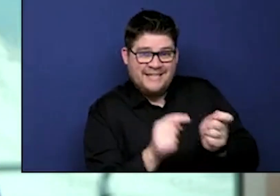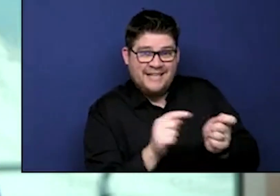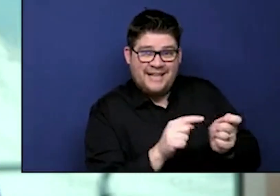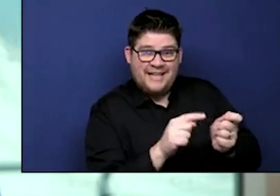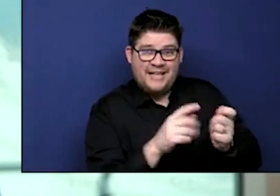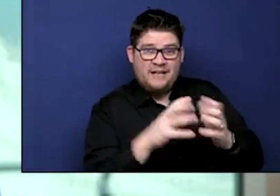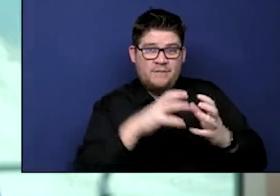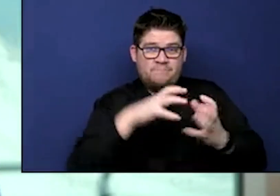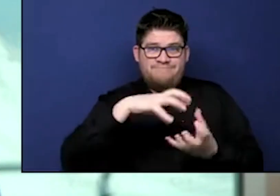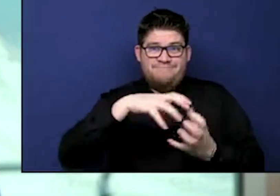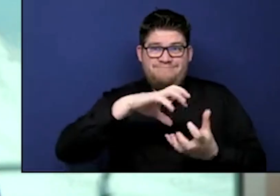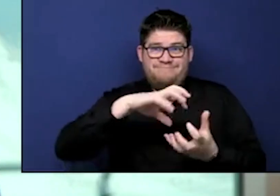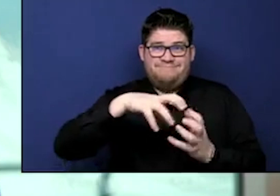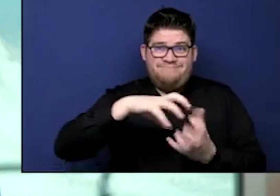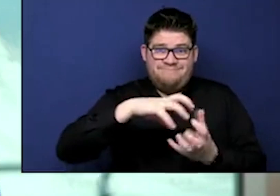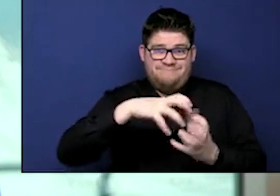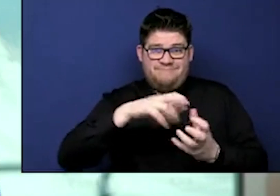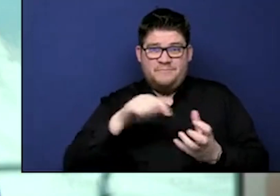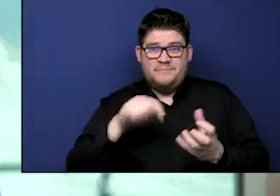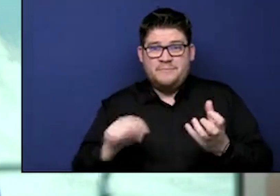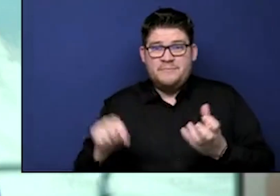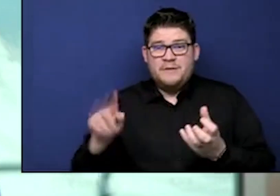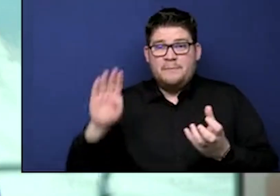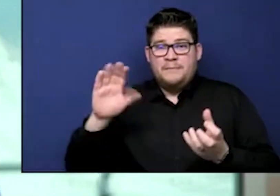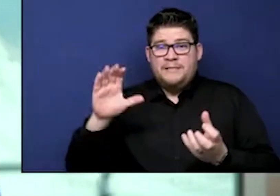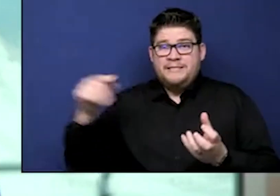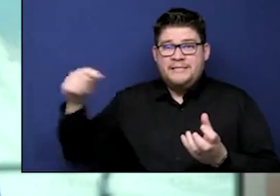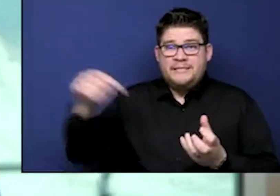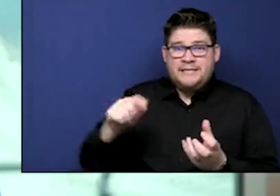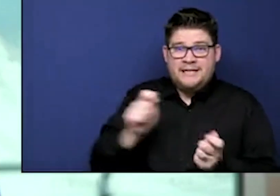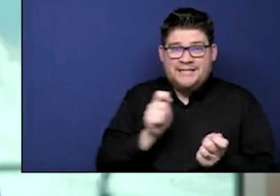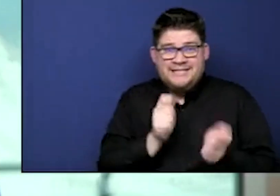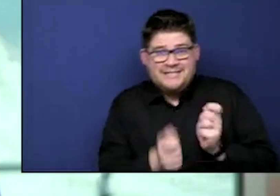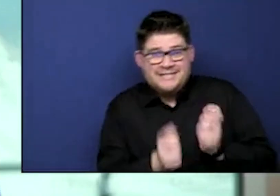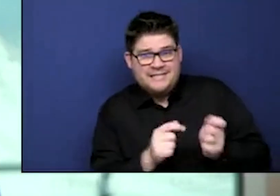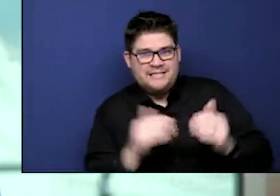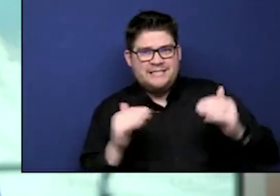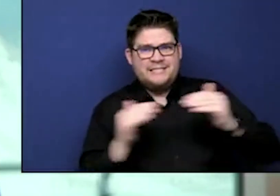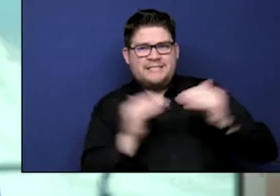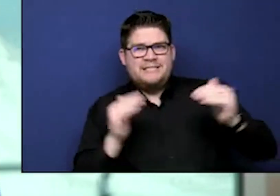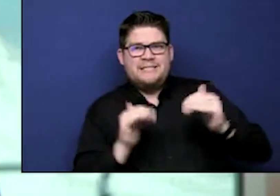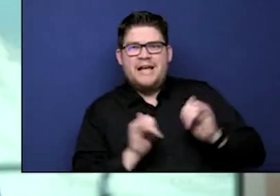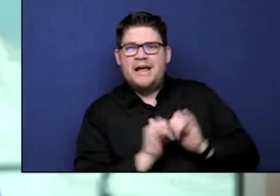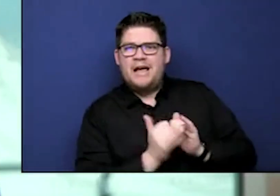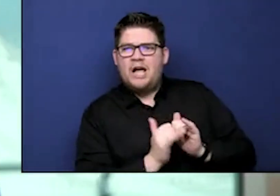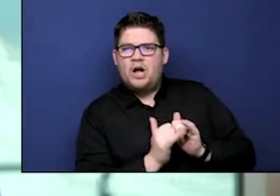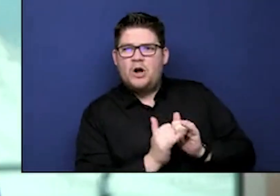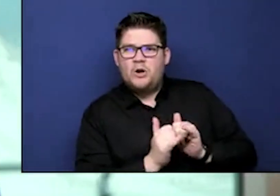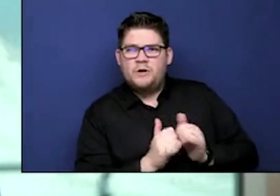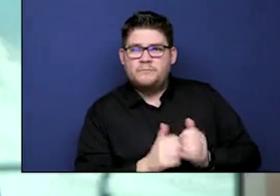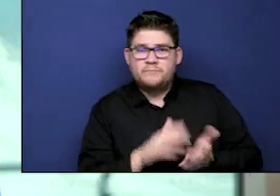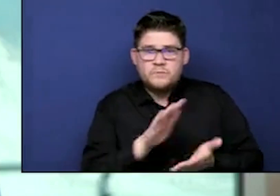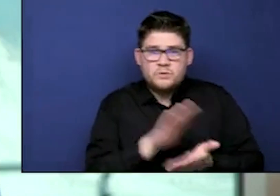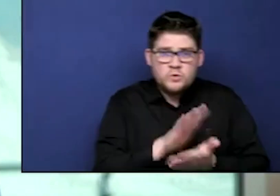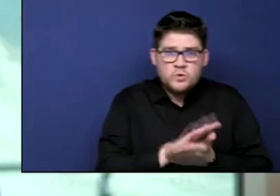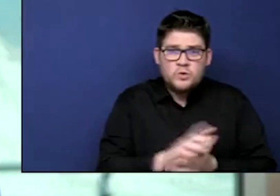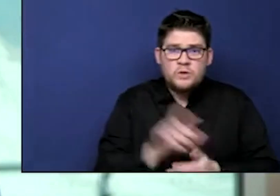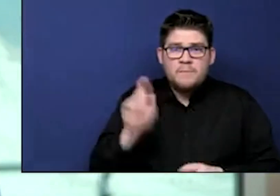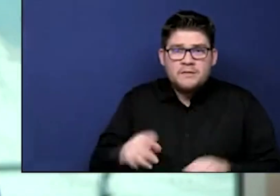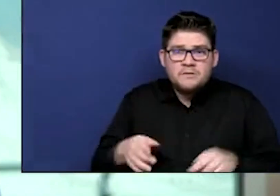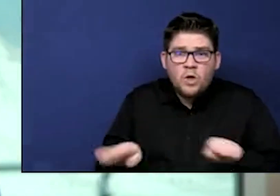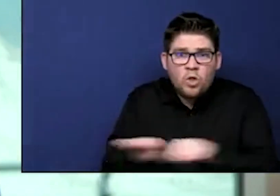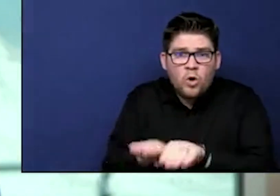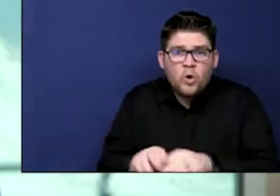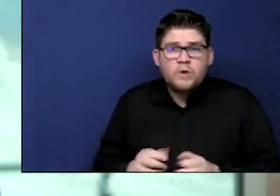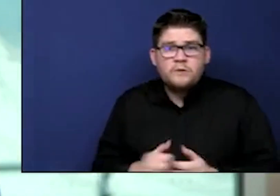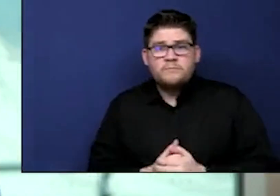adapt to the virus? Will there be further restrictions in place? Could schools be closed? Are there measures that will be